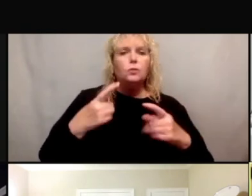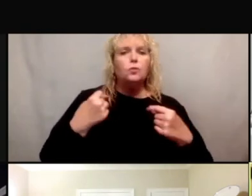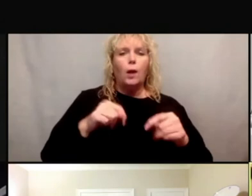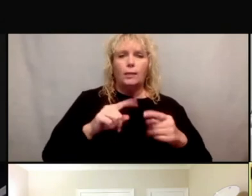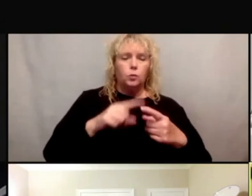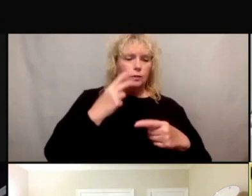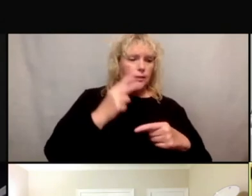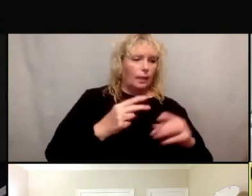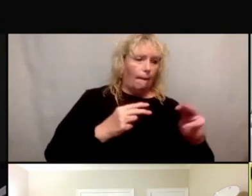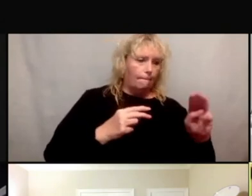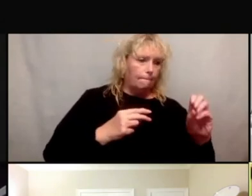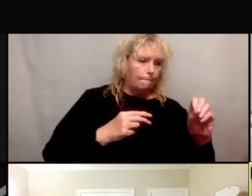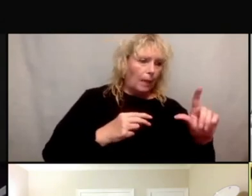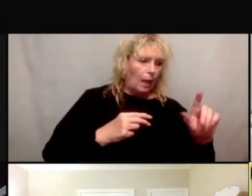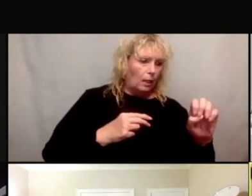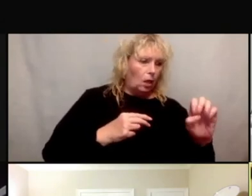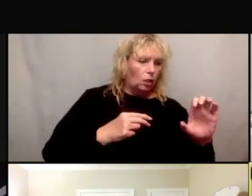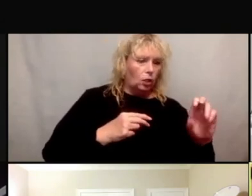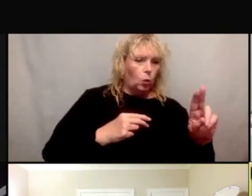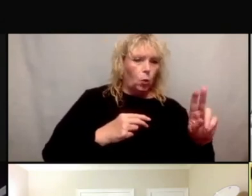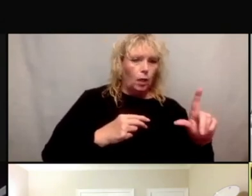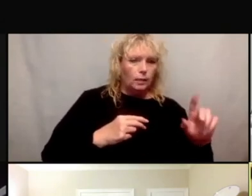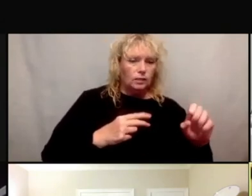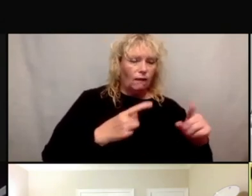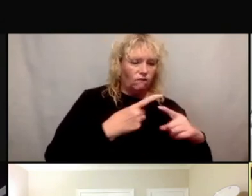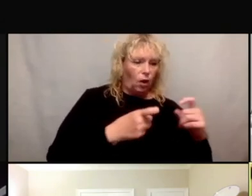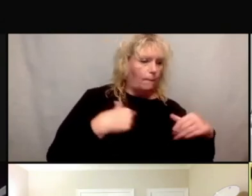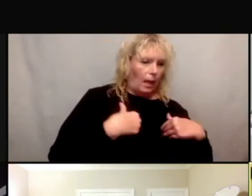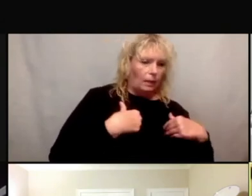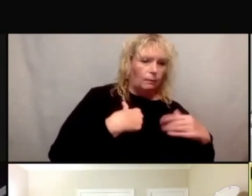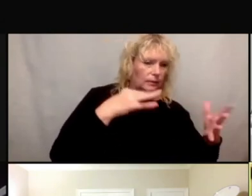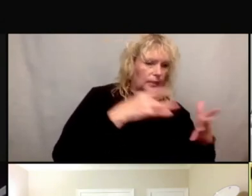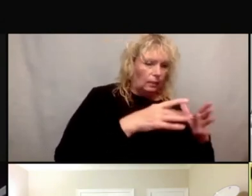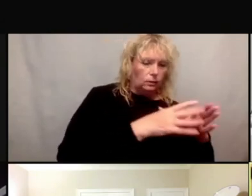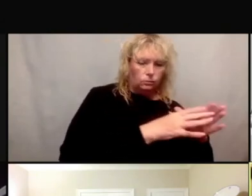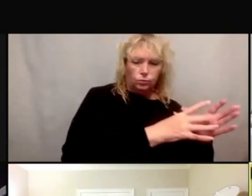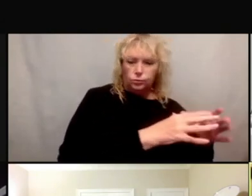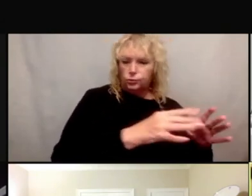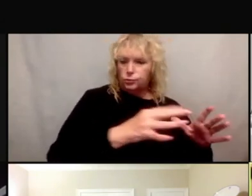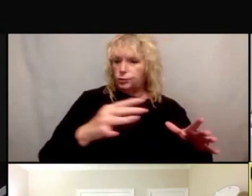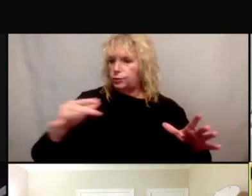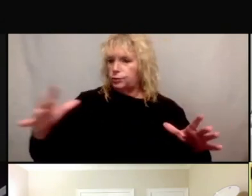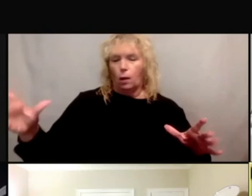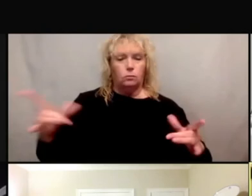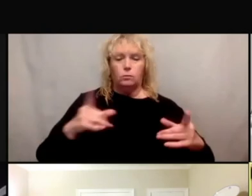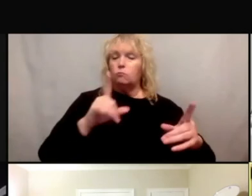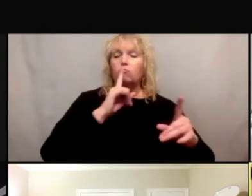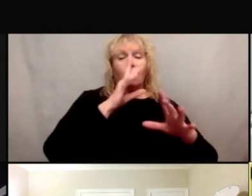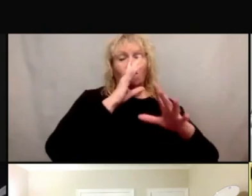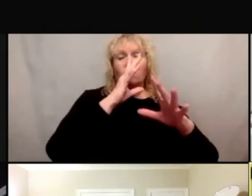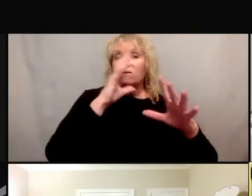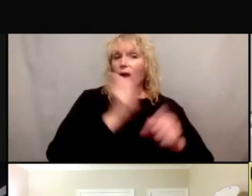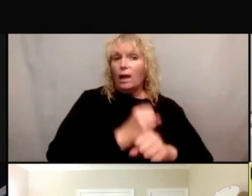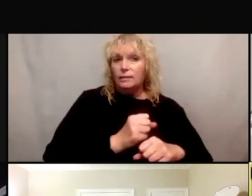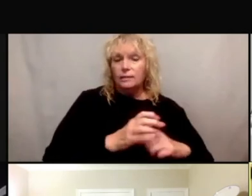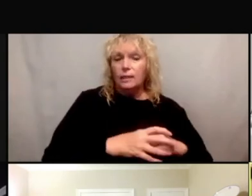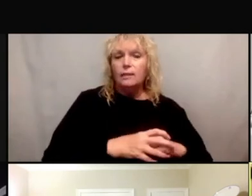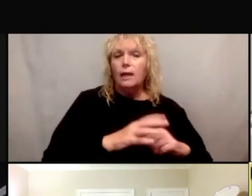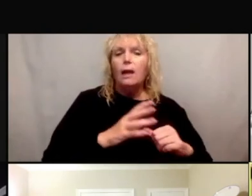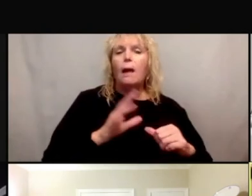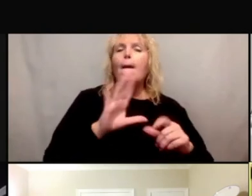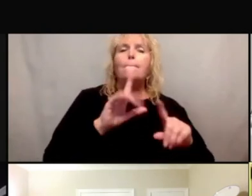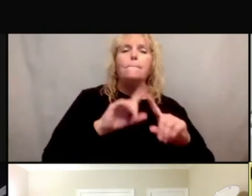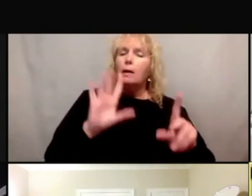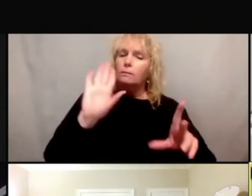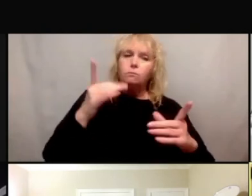from a molecule to the animal study all the way to being post-marketed is still fascinating, but all boils down to the patient,